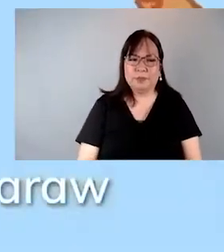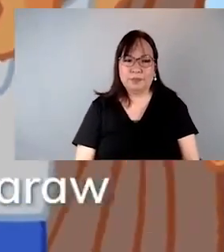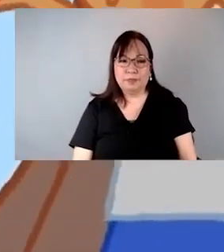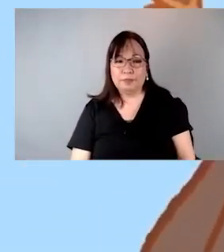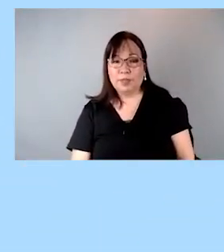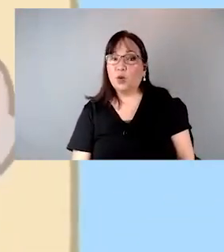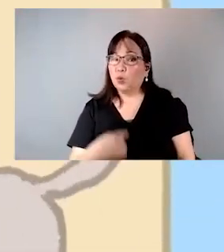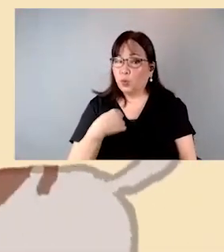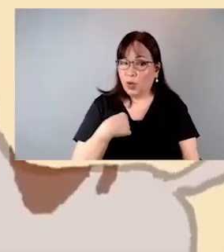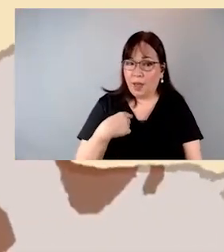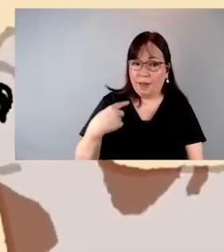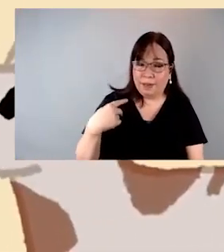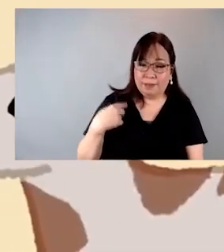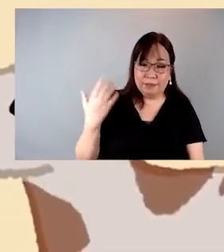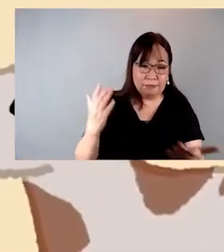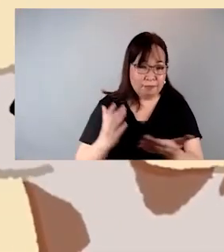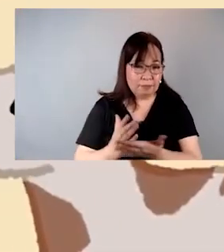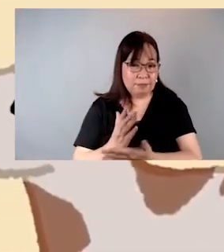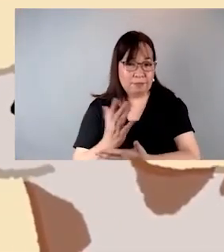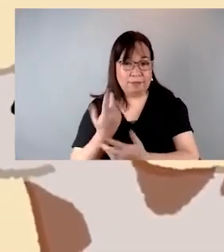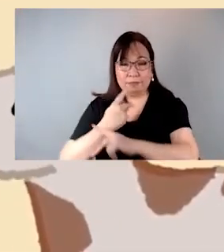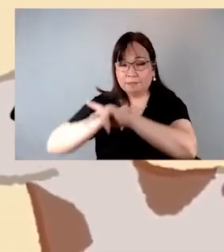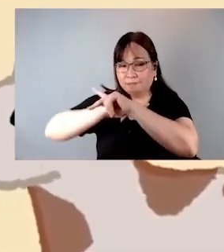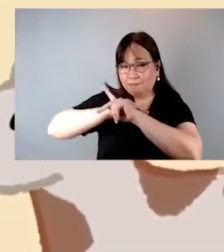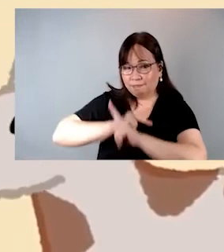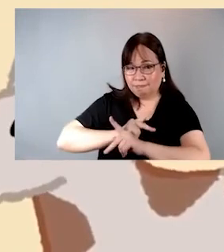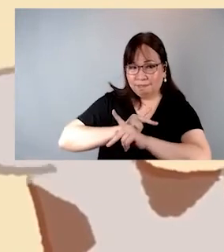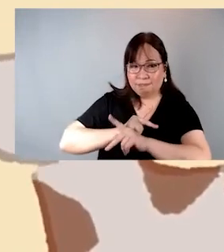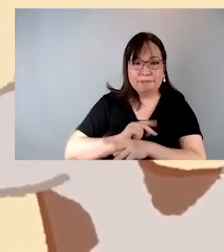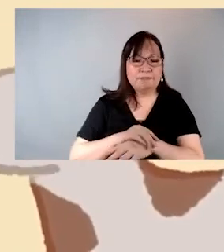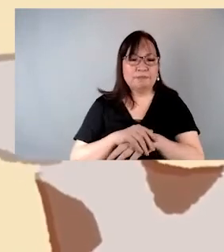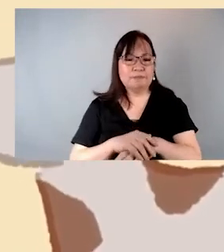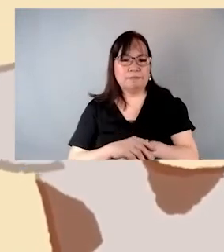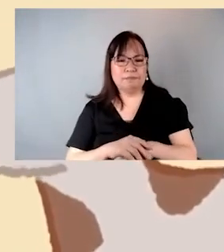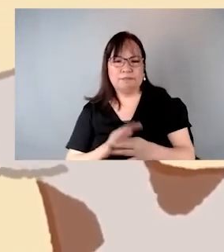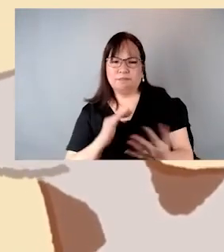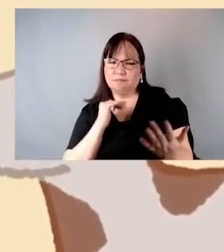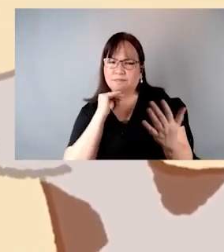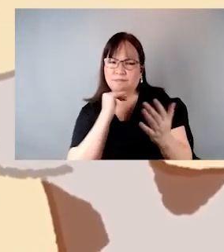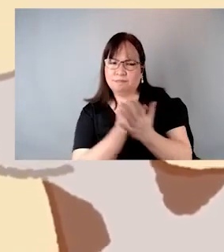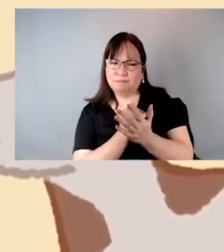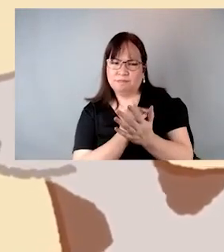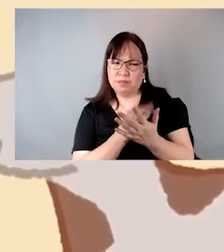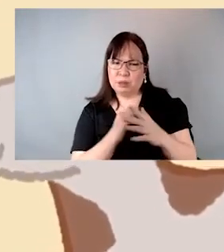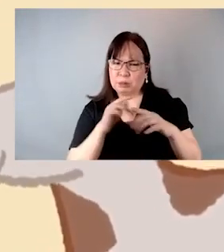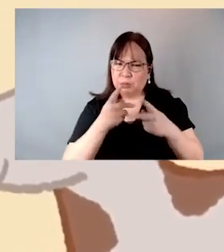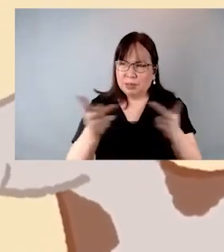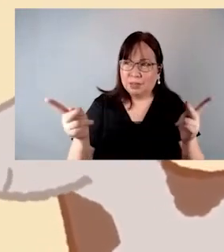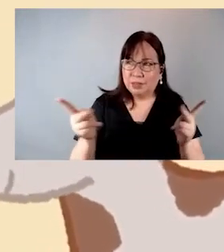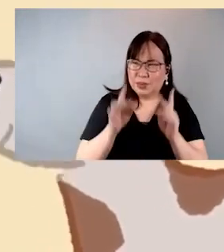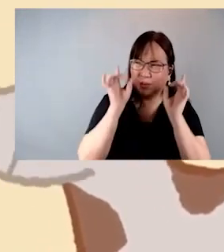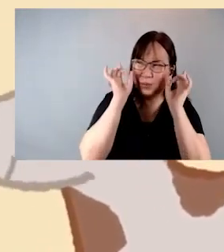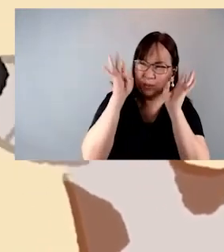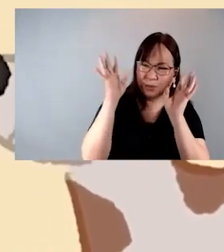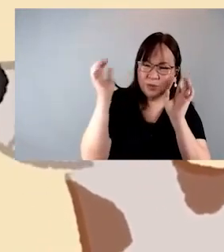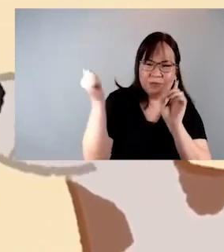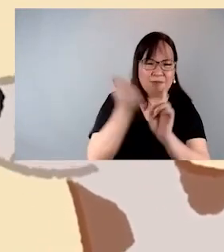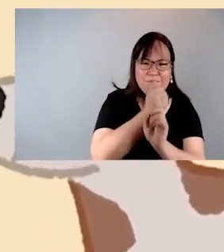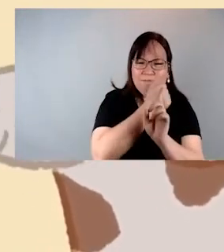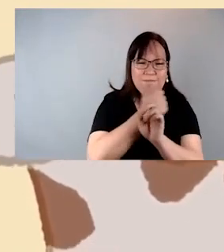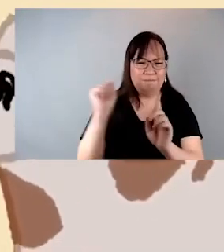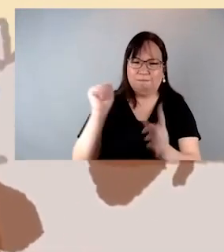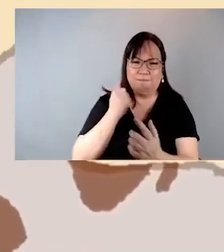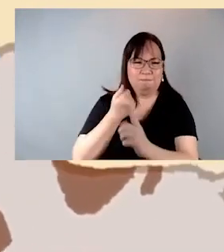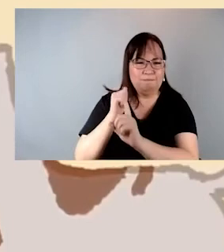Ako'y may karapatang maproteksyonan, iwasan ang mga lugar na may karahasan.